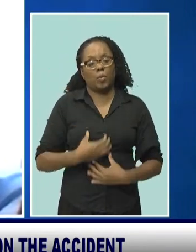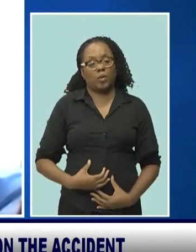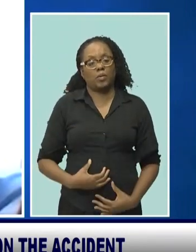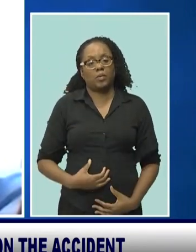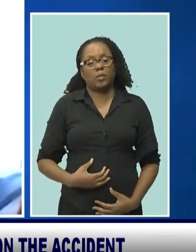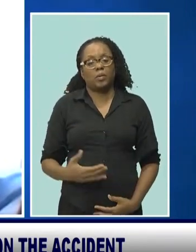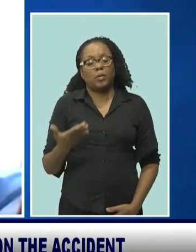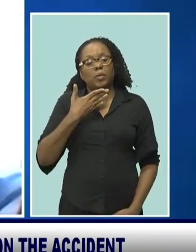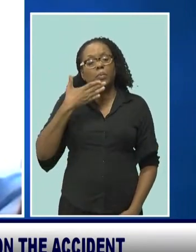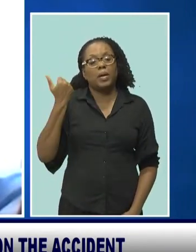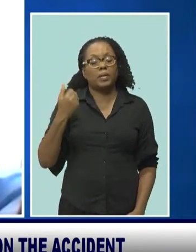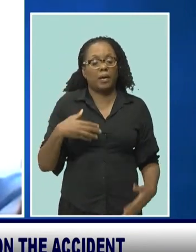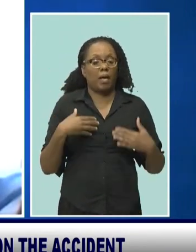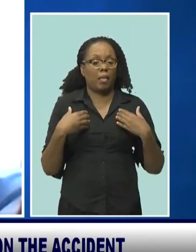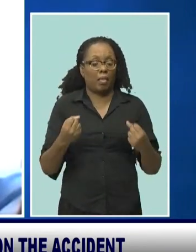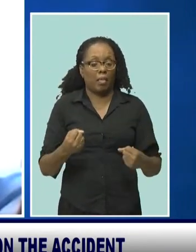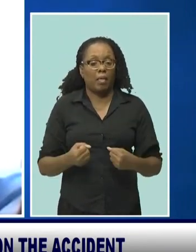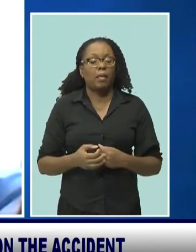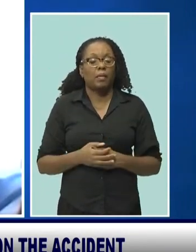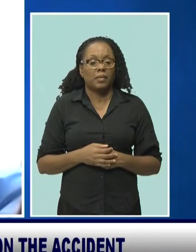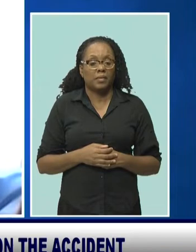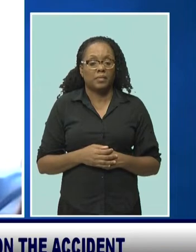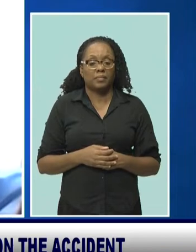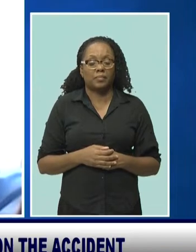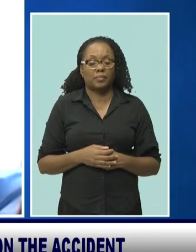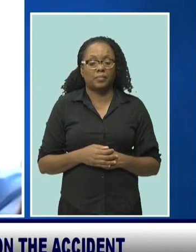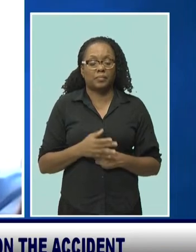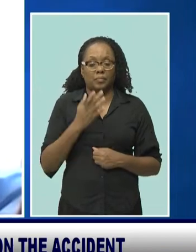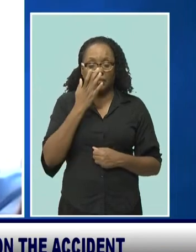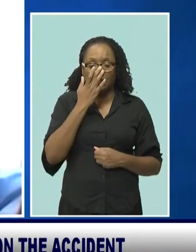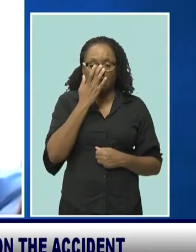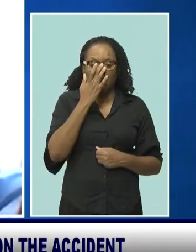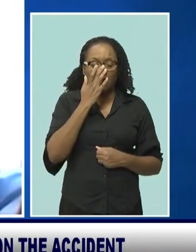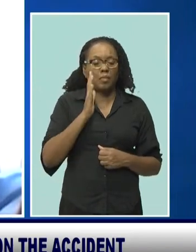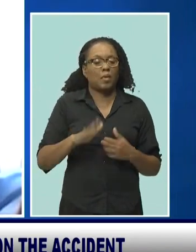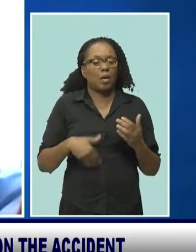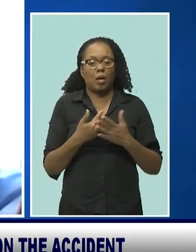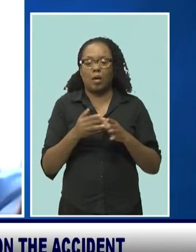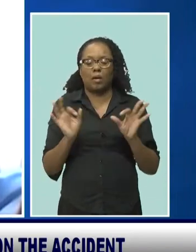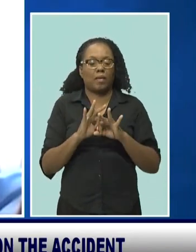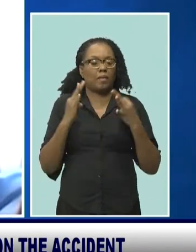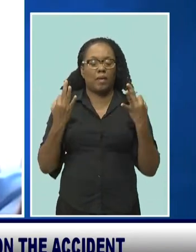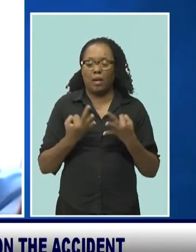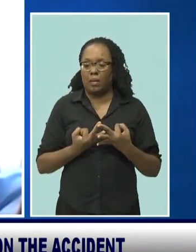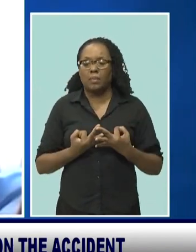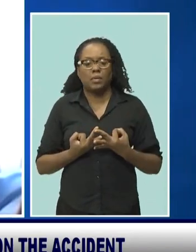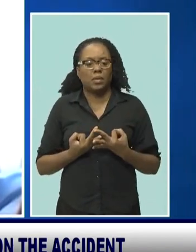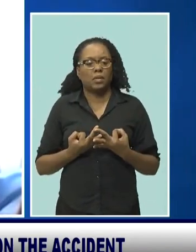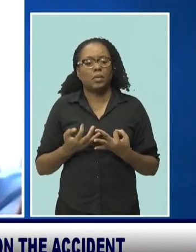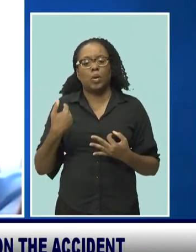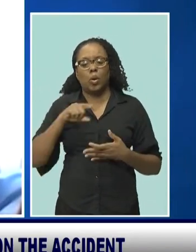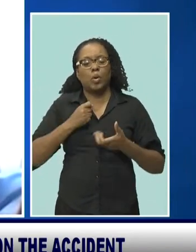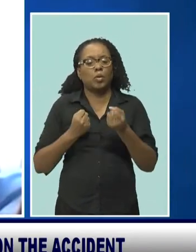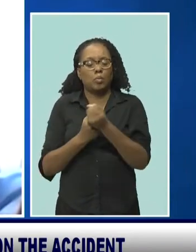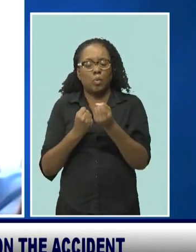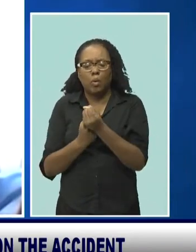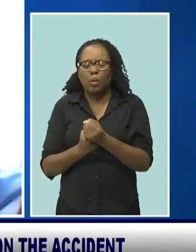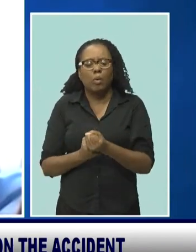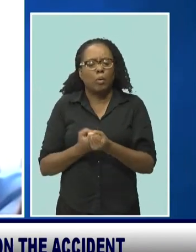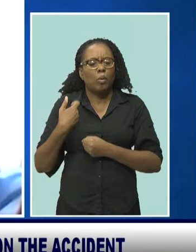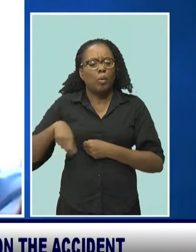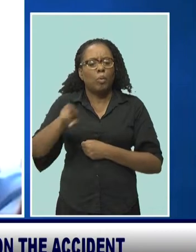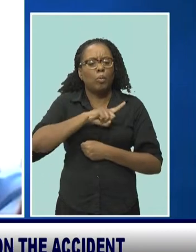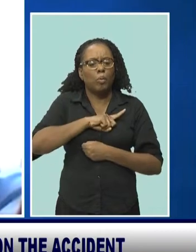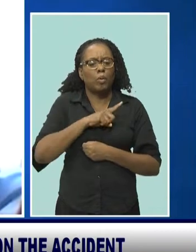and I know each person has relatives, and they're going to feel it one way or the other. We are Barbadians. We are